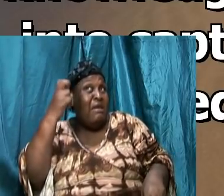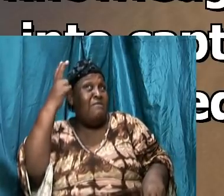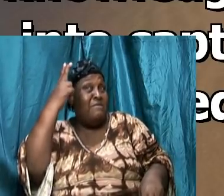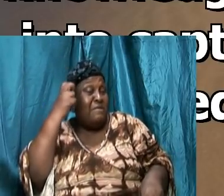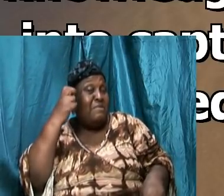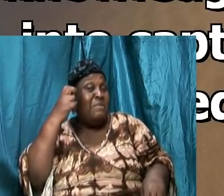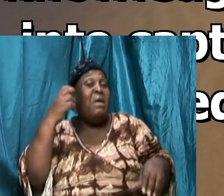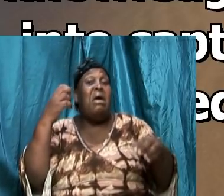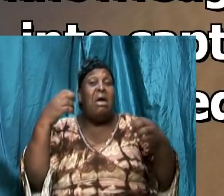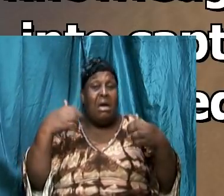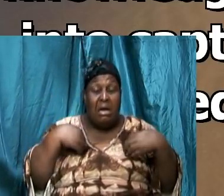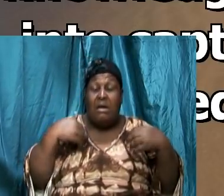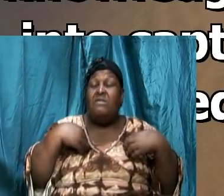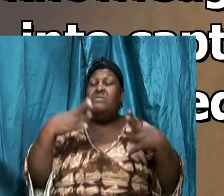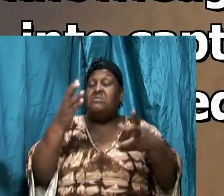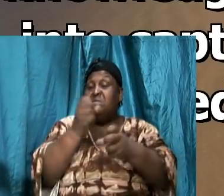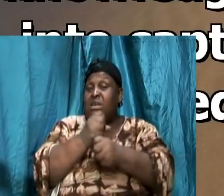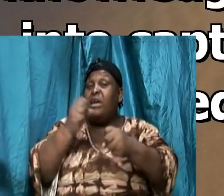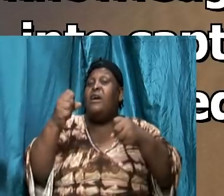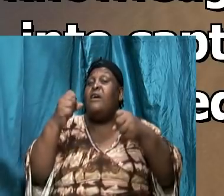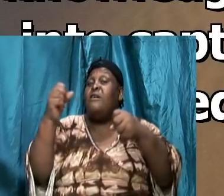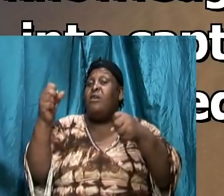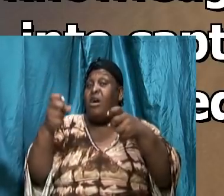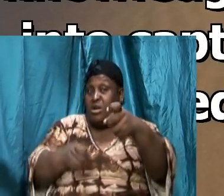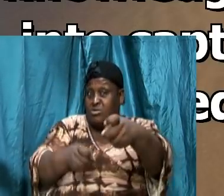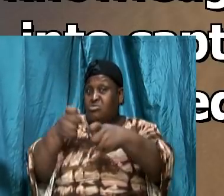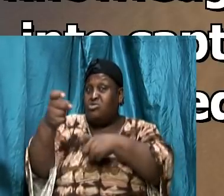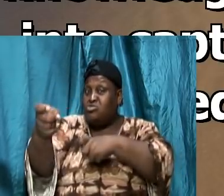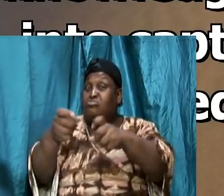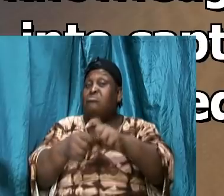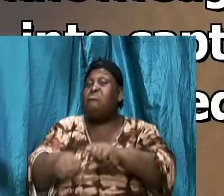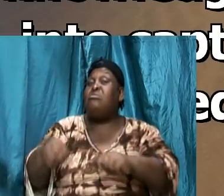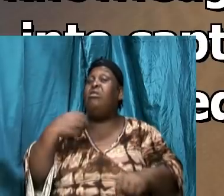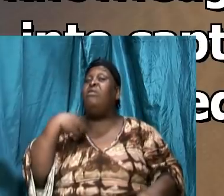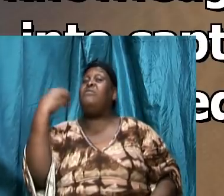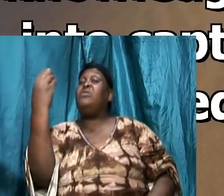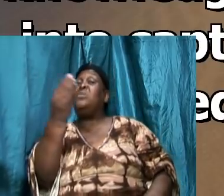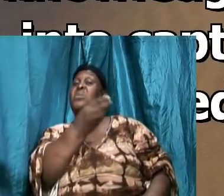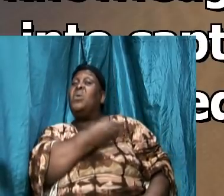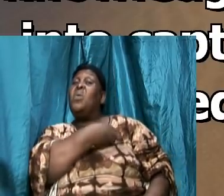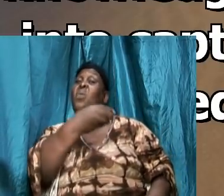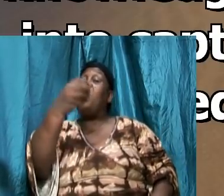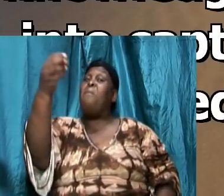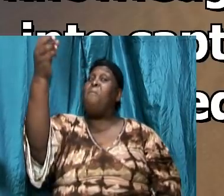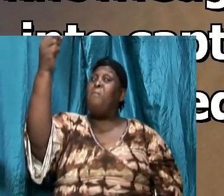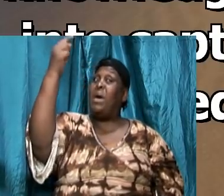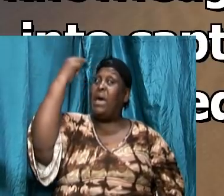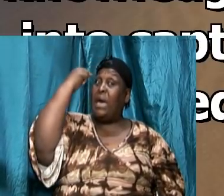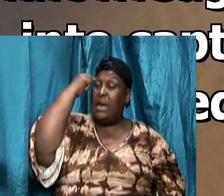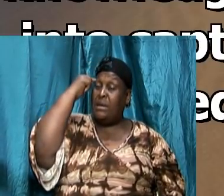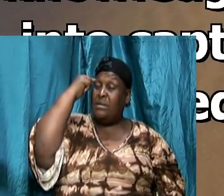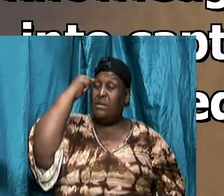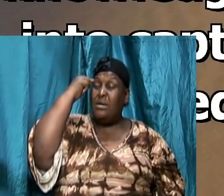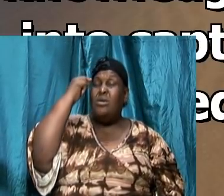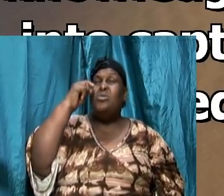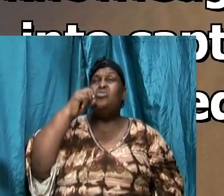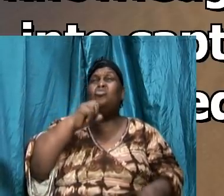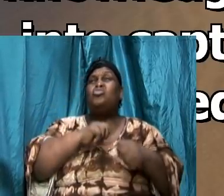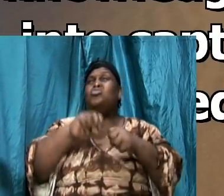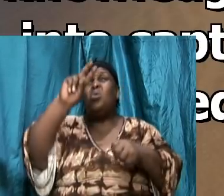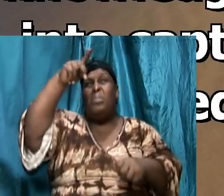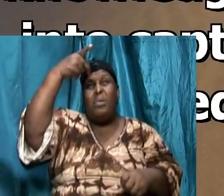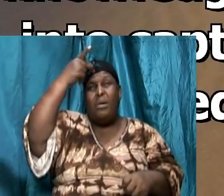control of our minds. So Paul, in giving a word of advice,